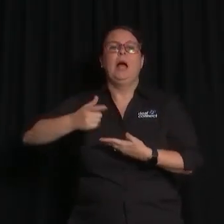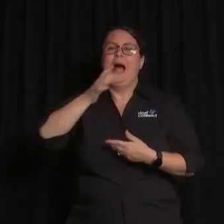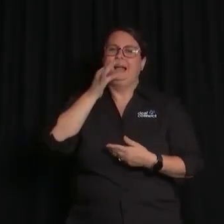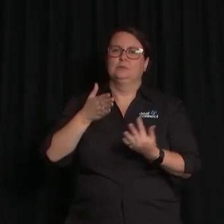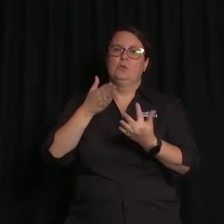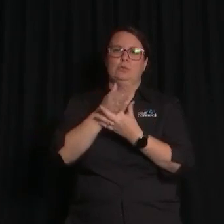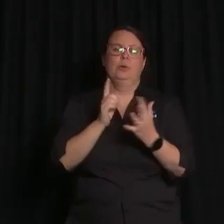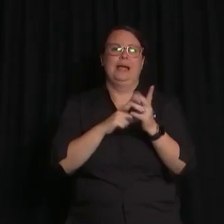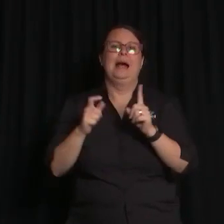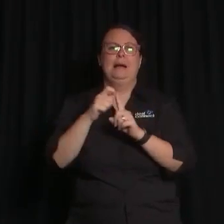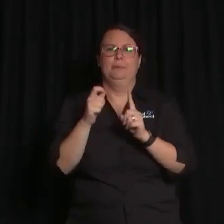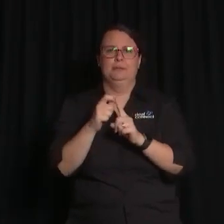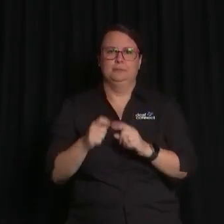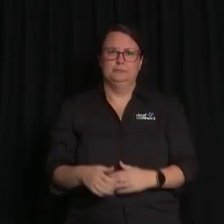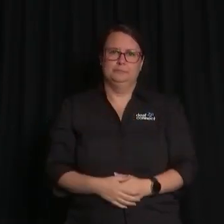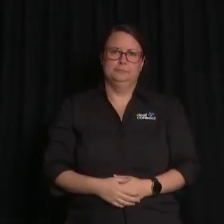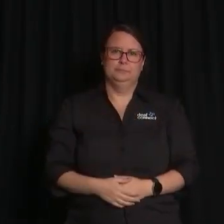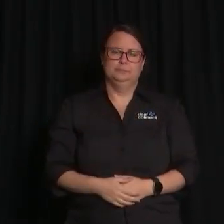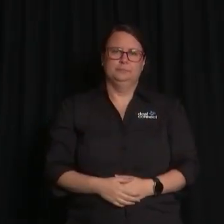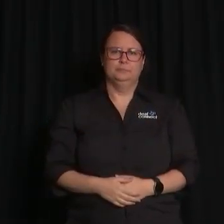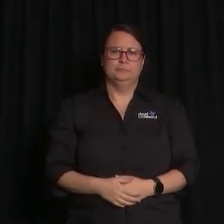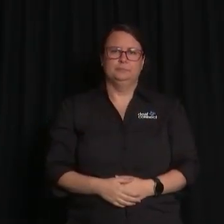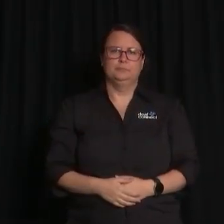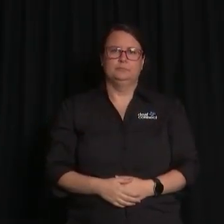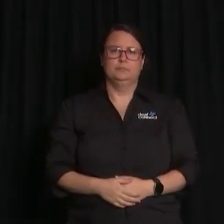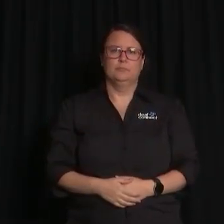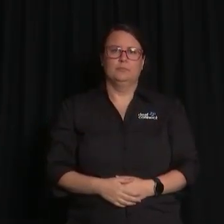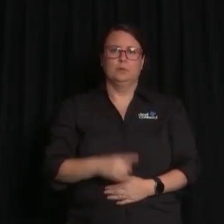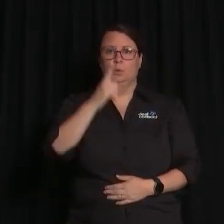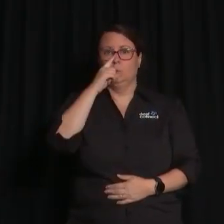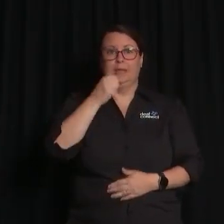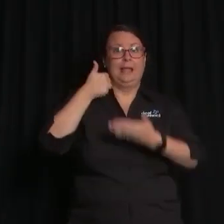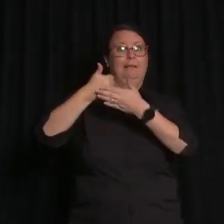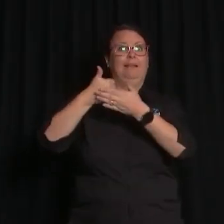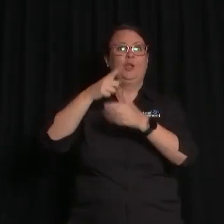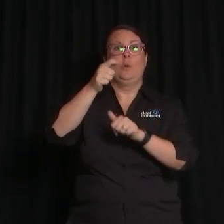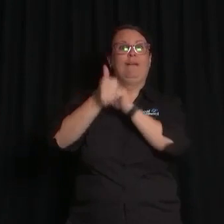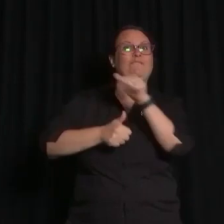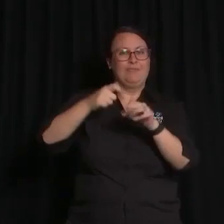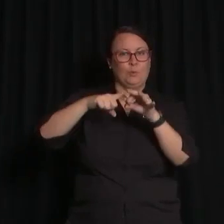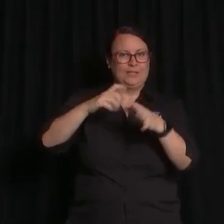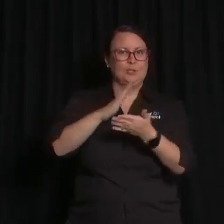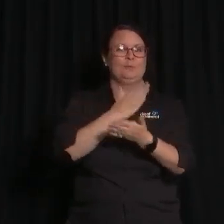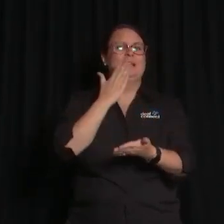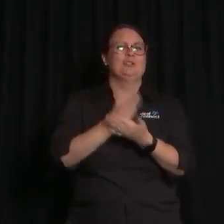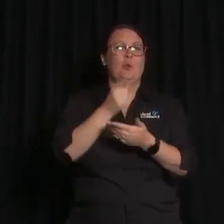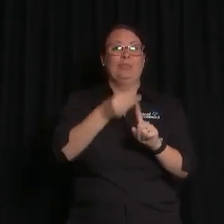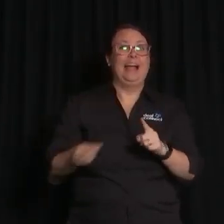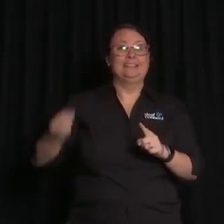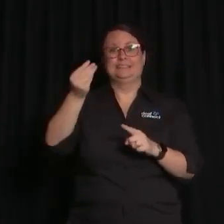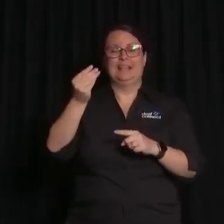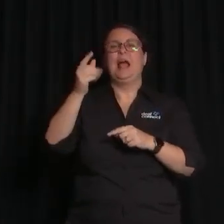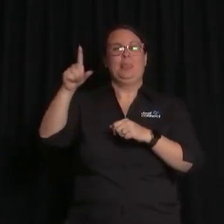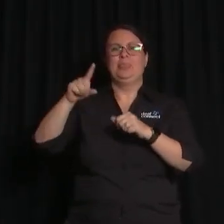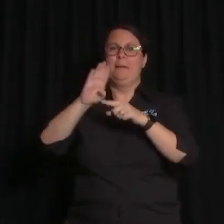or the online platform. You can vote for your favourite questions to make sure they reach the panel. It's very democratic, isn't it?